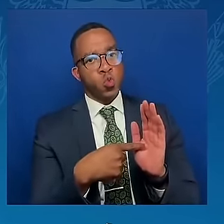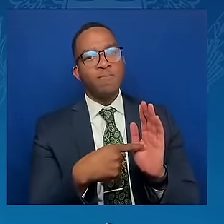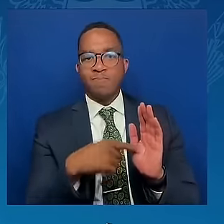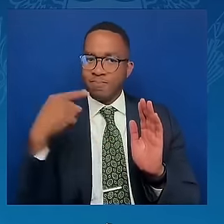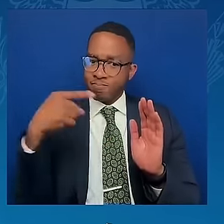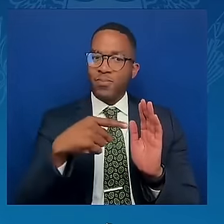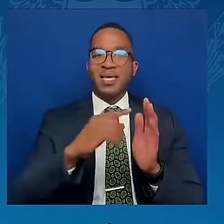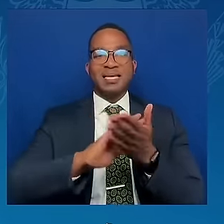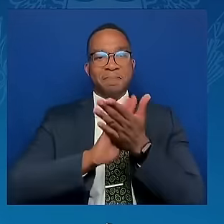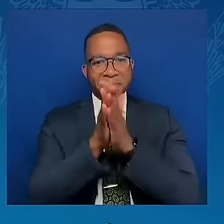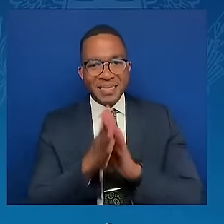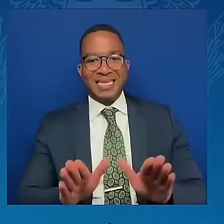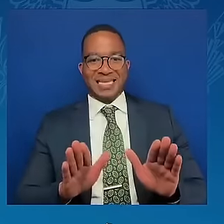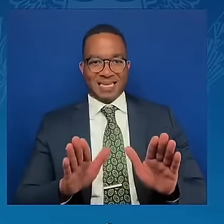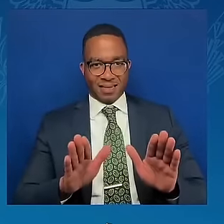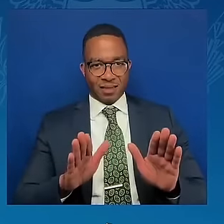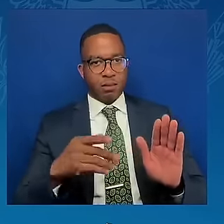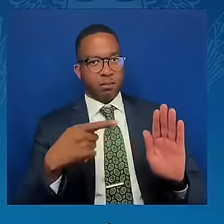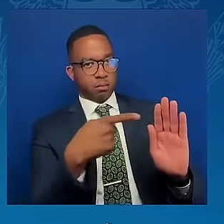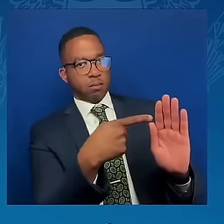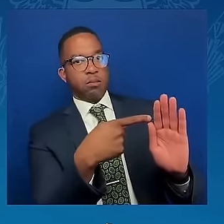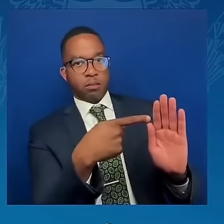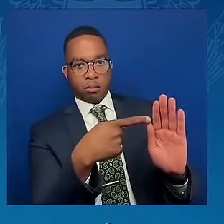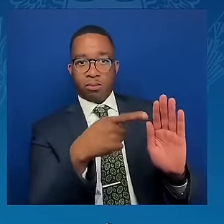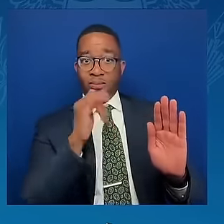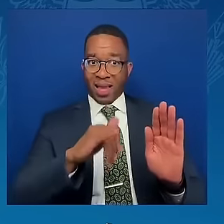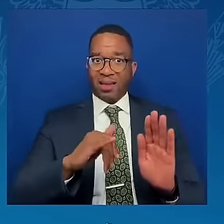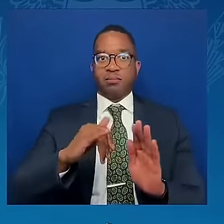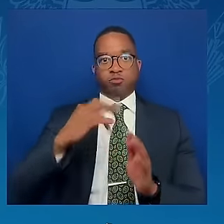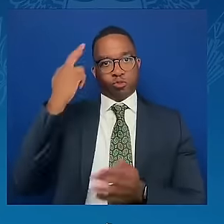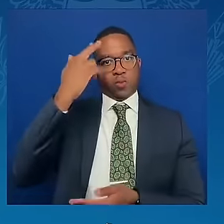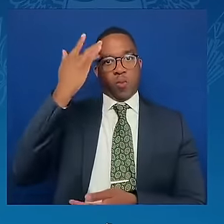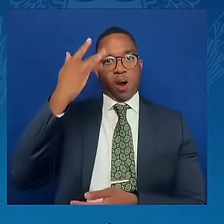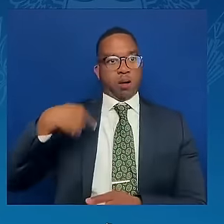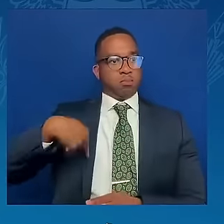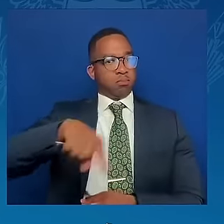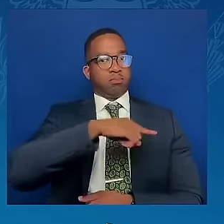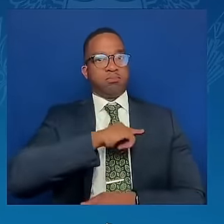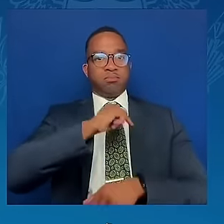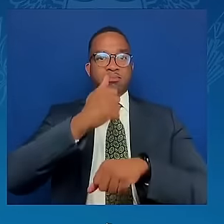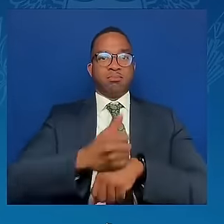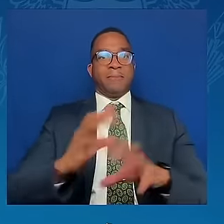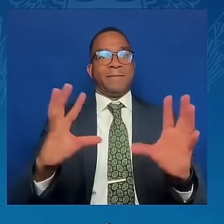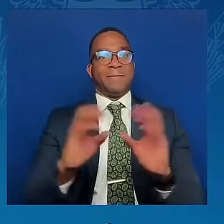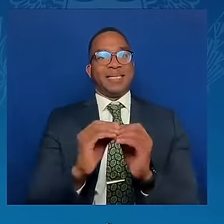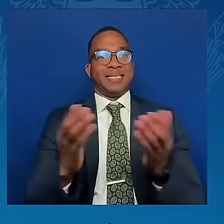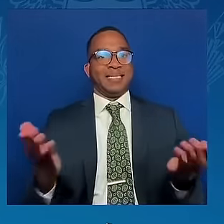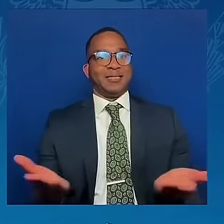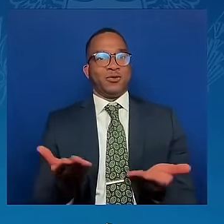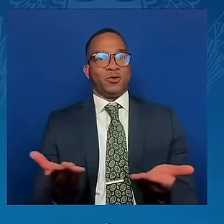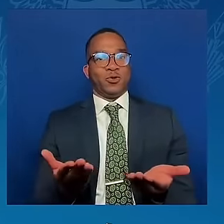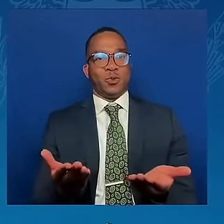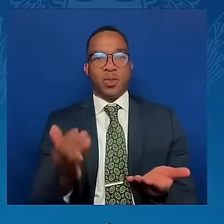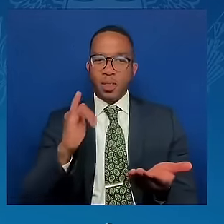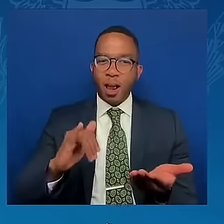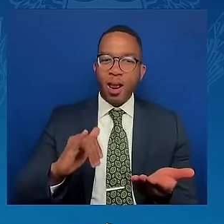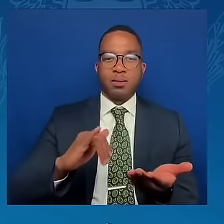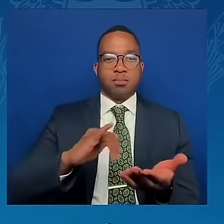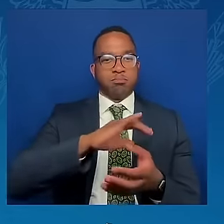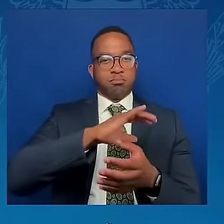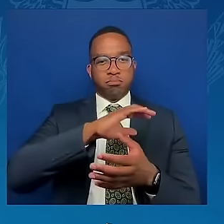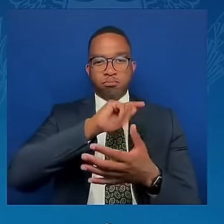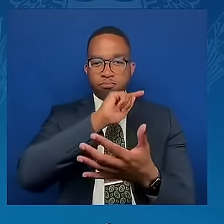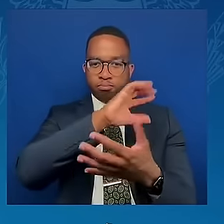peace summit and encouraged all parts of the world and different nations, which, with equal respect,